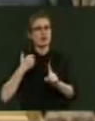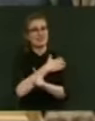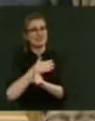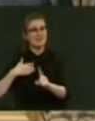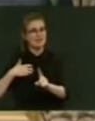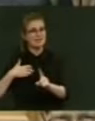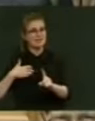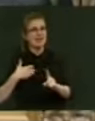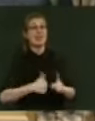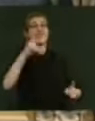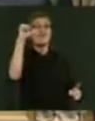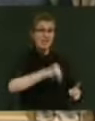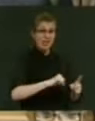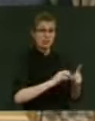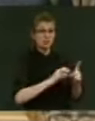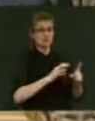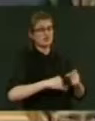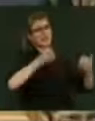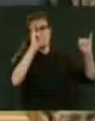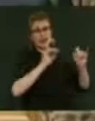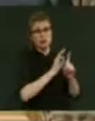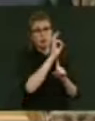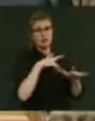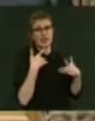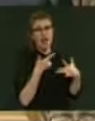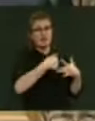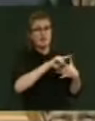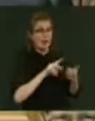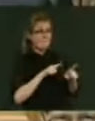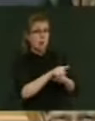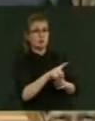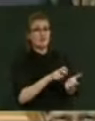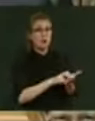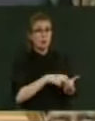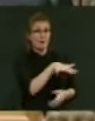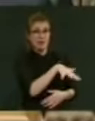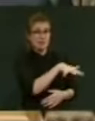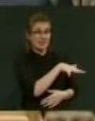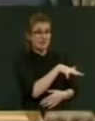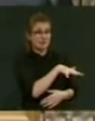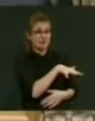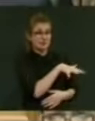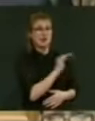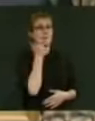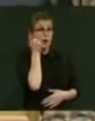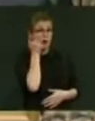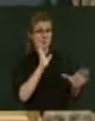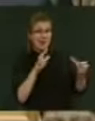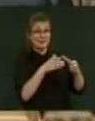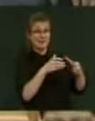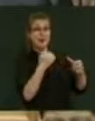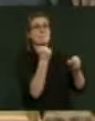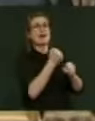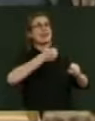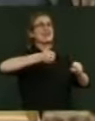lives of our most vulnerable families. Mr Speaker, the Māori Party created history when it became the first